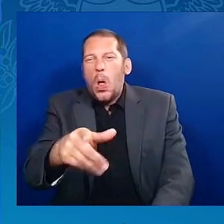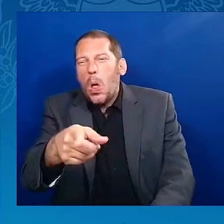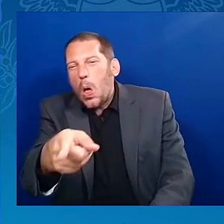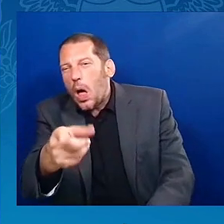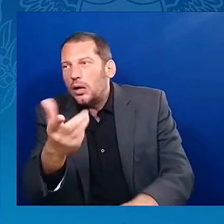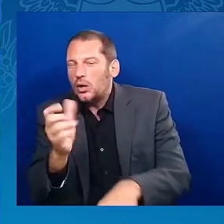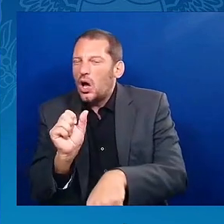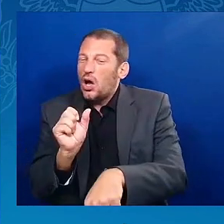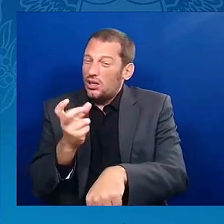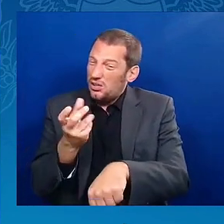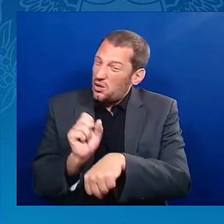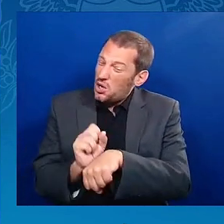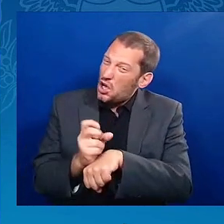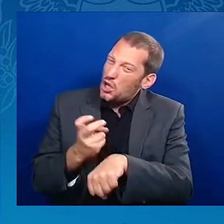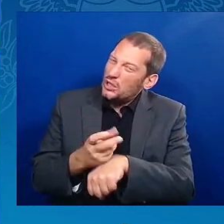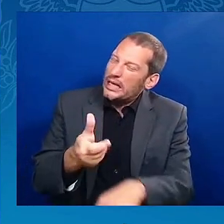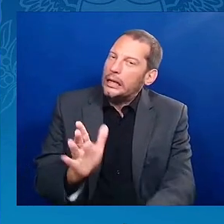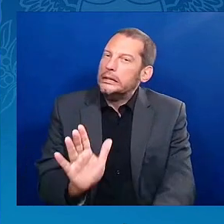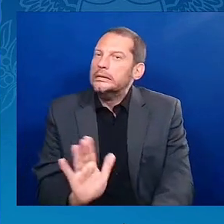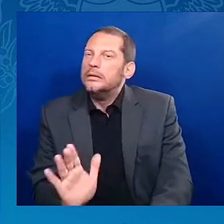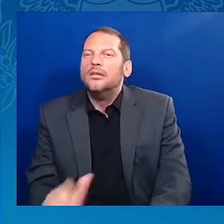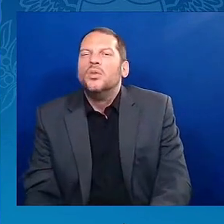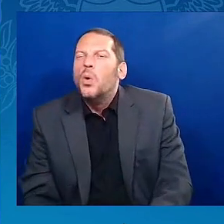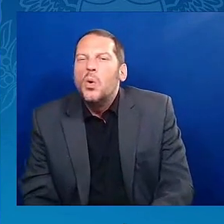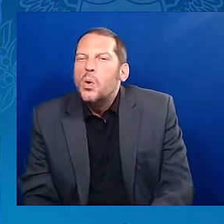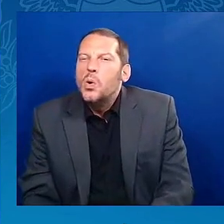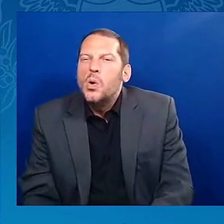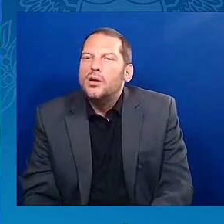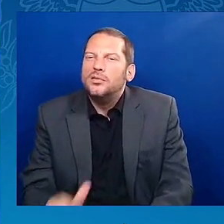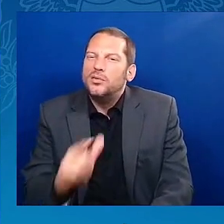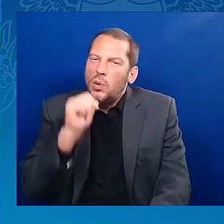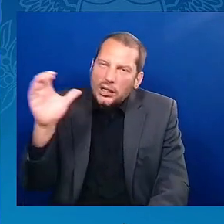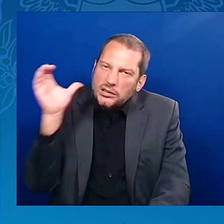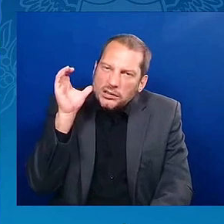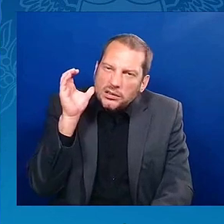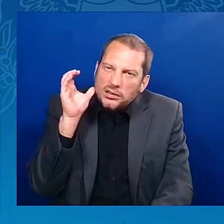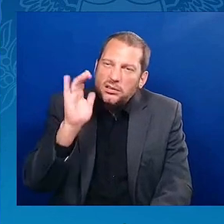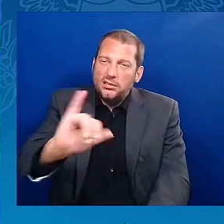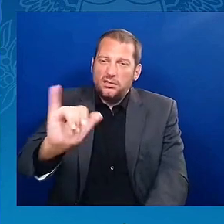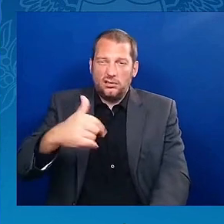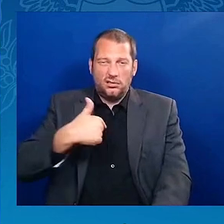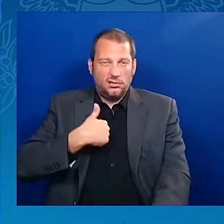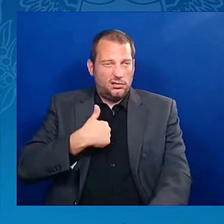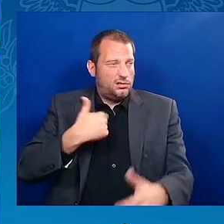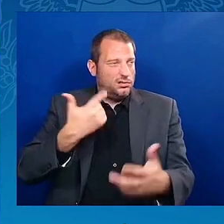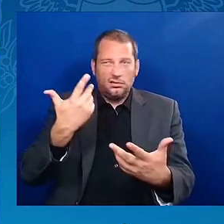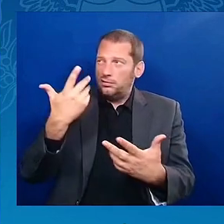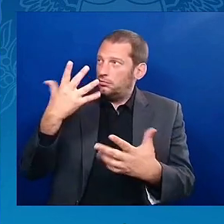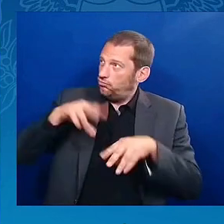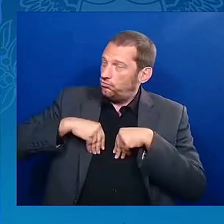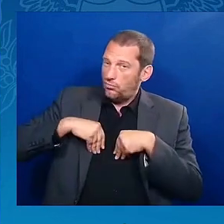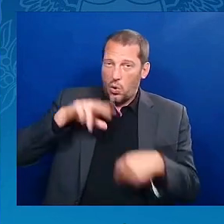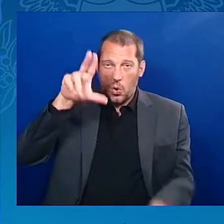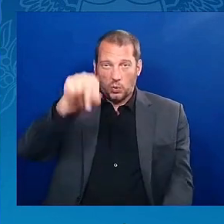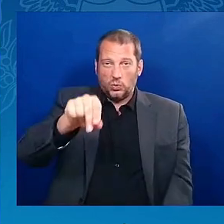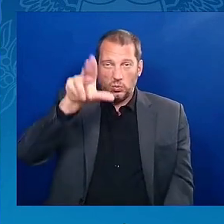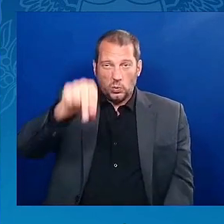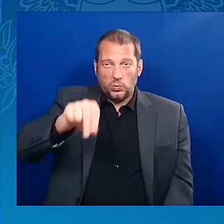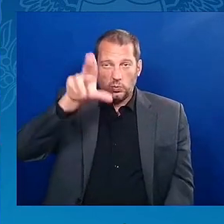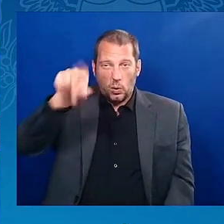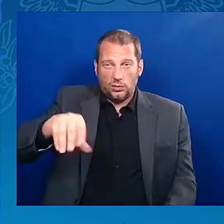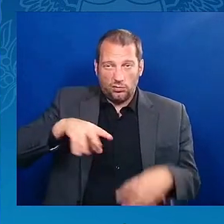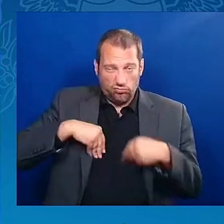don't hear no. And don't you either. The other point I would make is this, and certainly